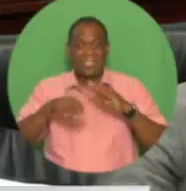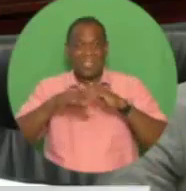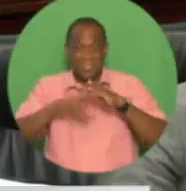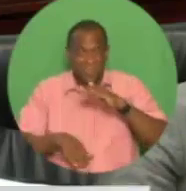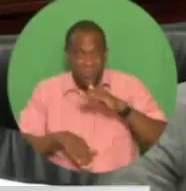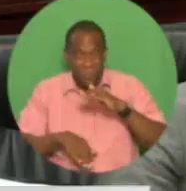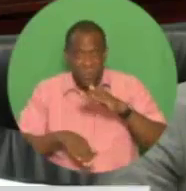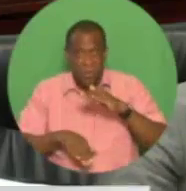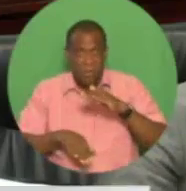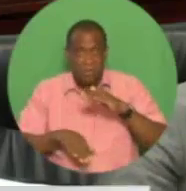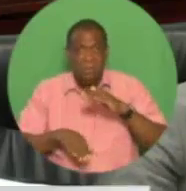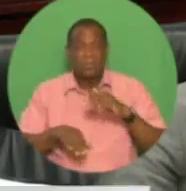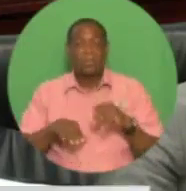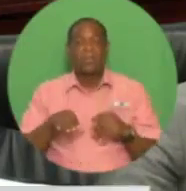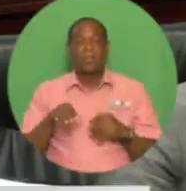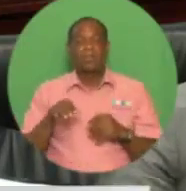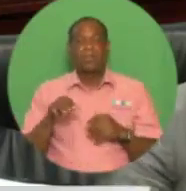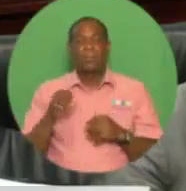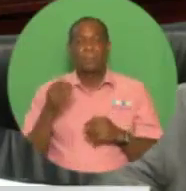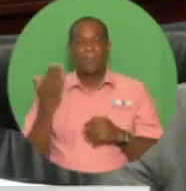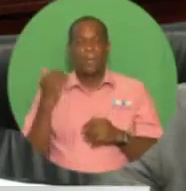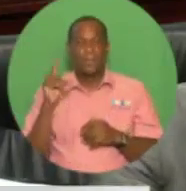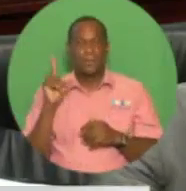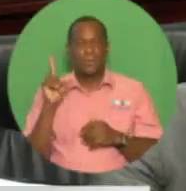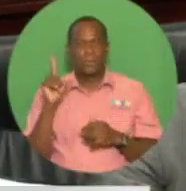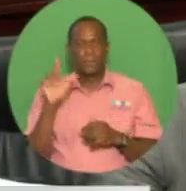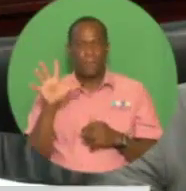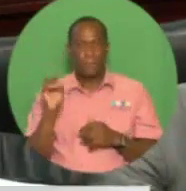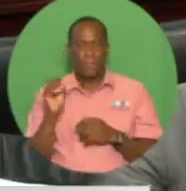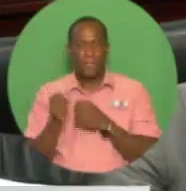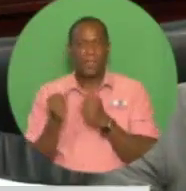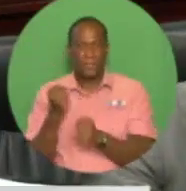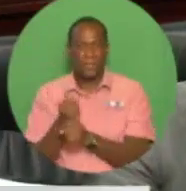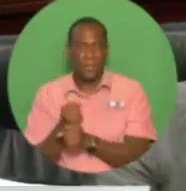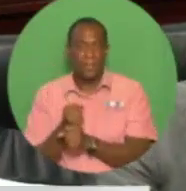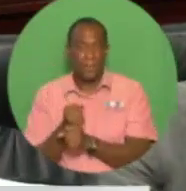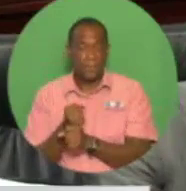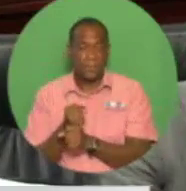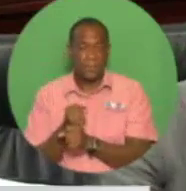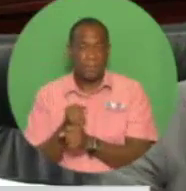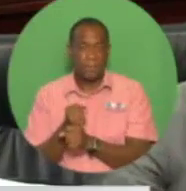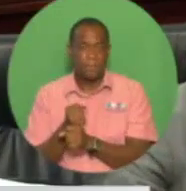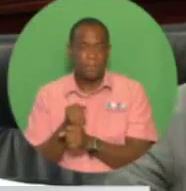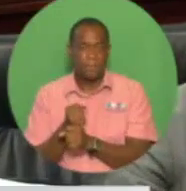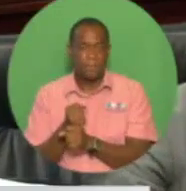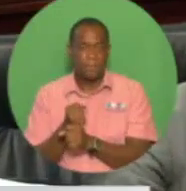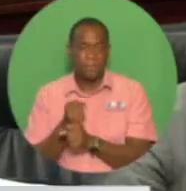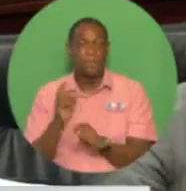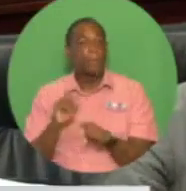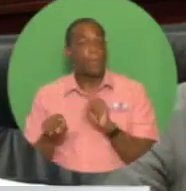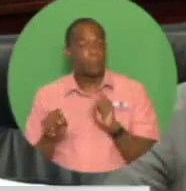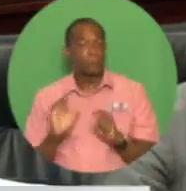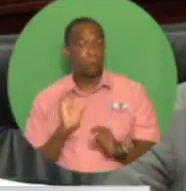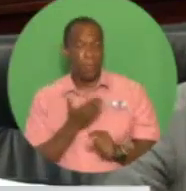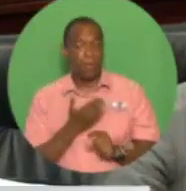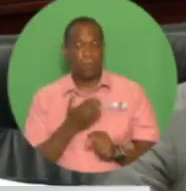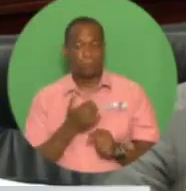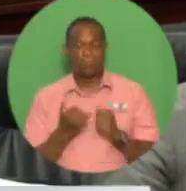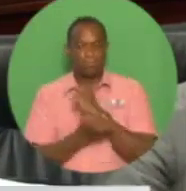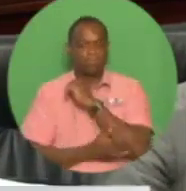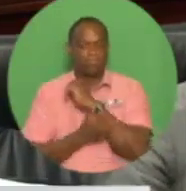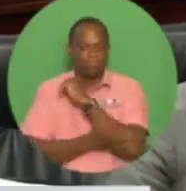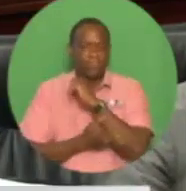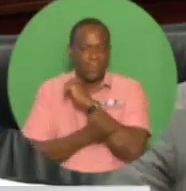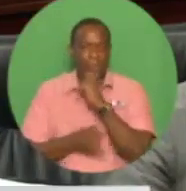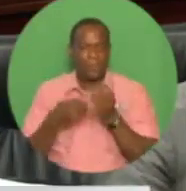current inflation rate is among the lowest in the world and significantly lower than the 2018 average of 4.5